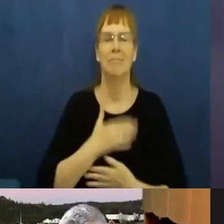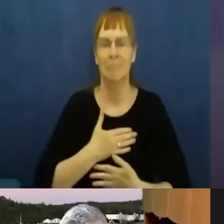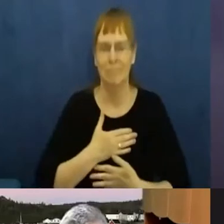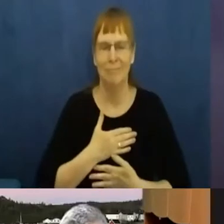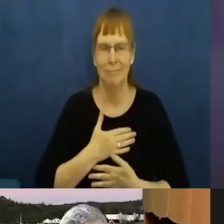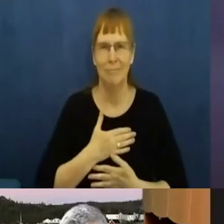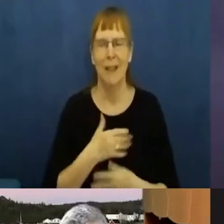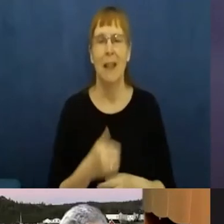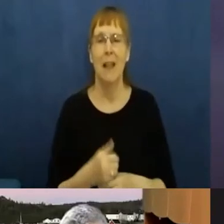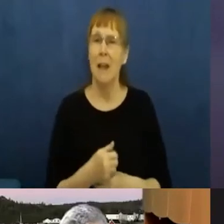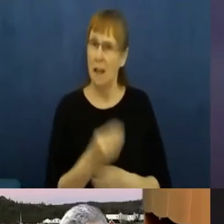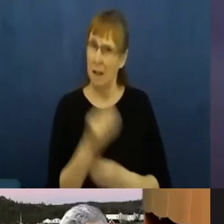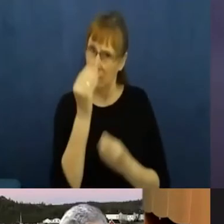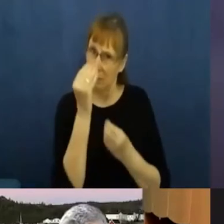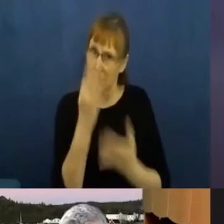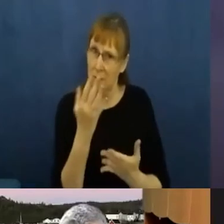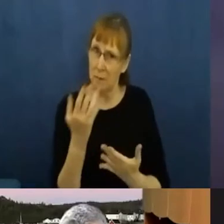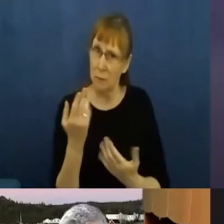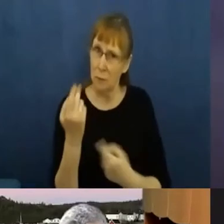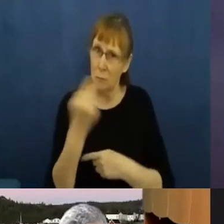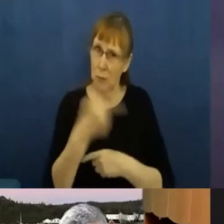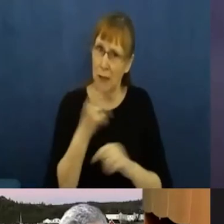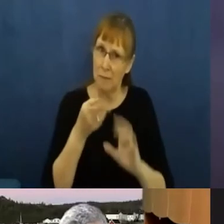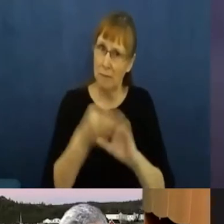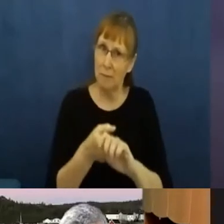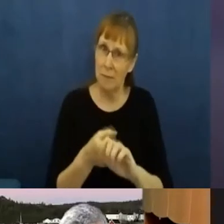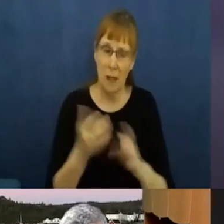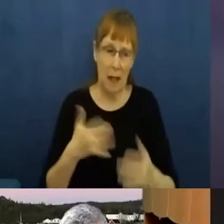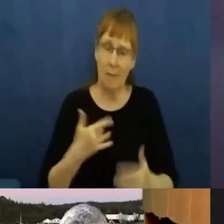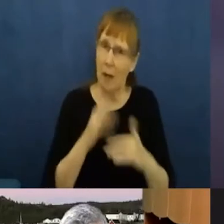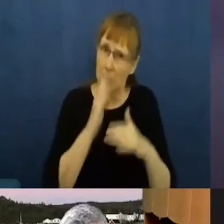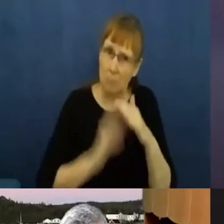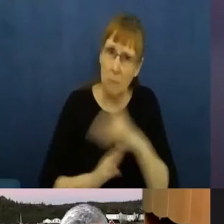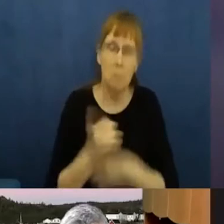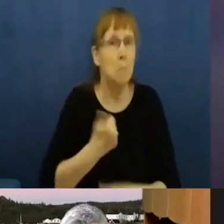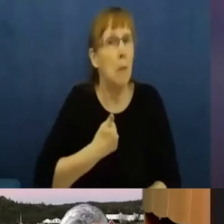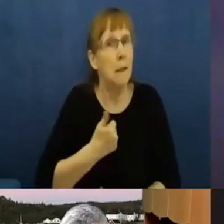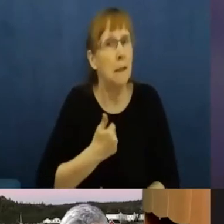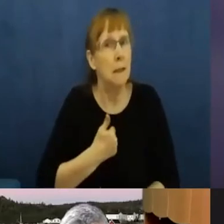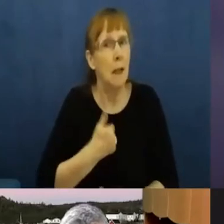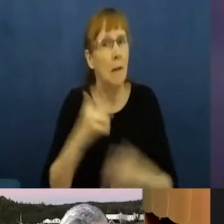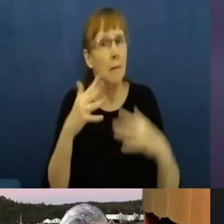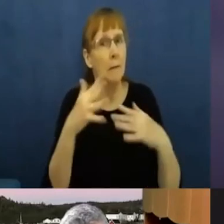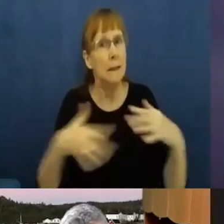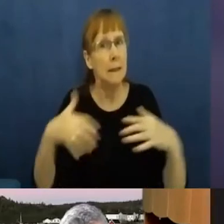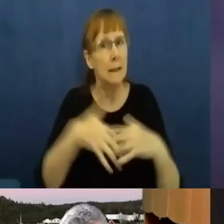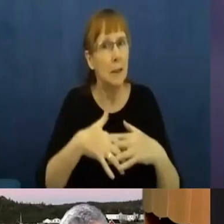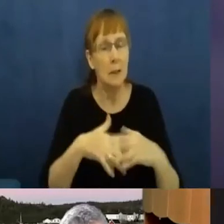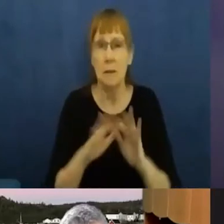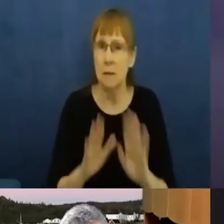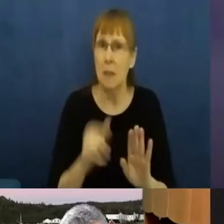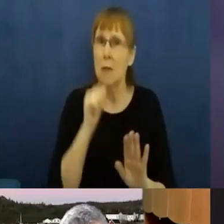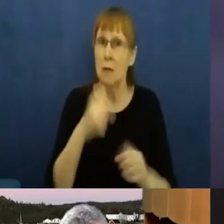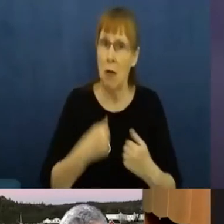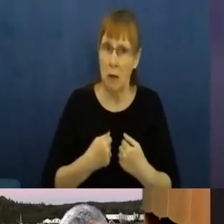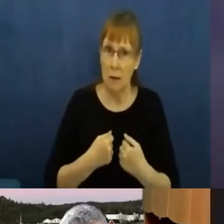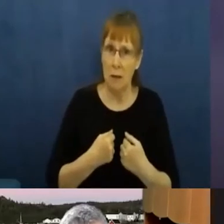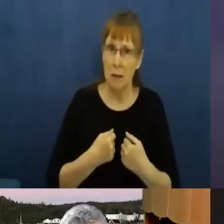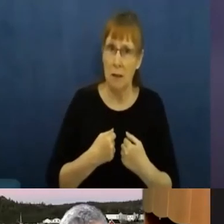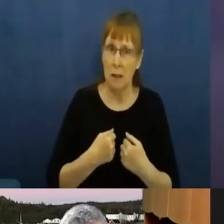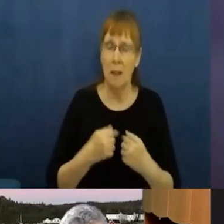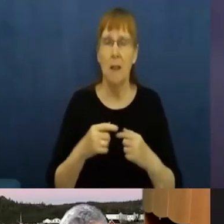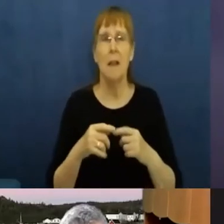of humility. I'm not Indigenous, and many of the people involved today are. Although as an immigrant,